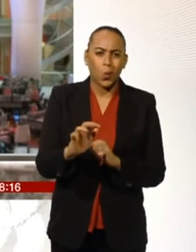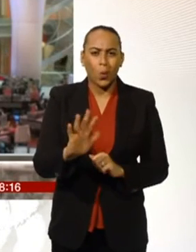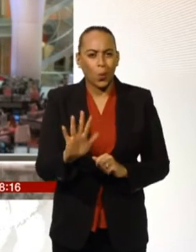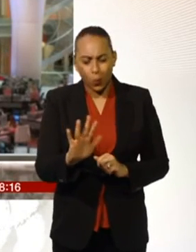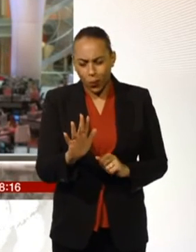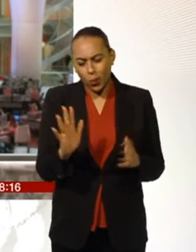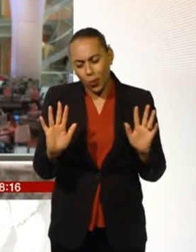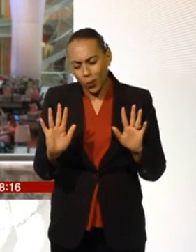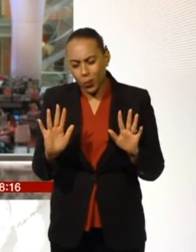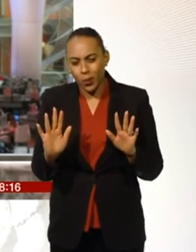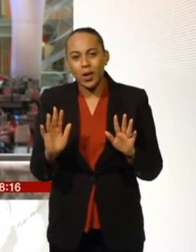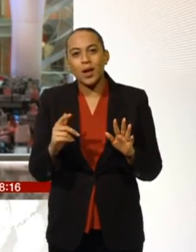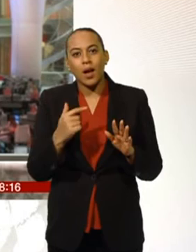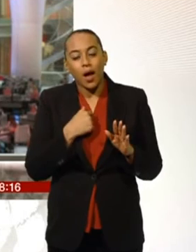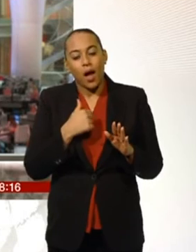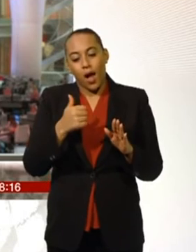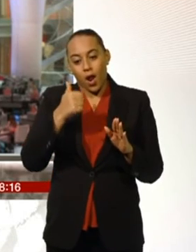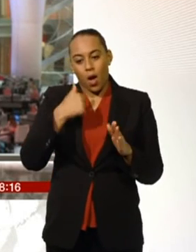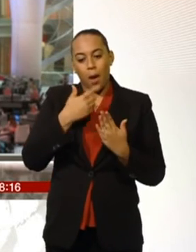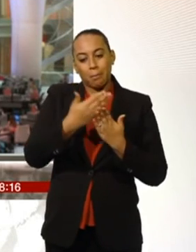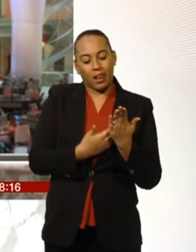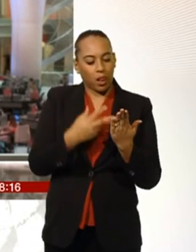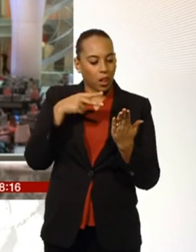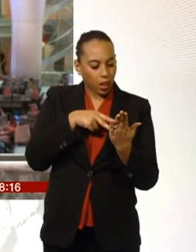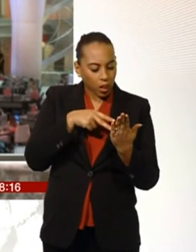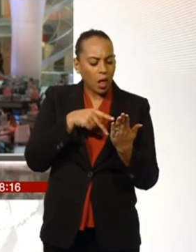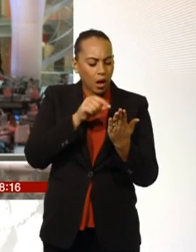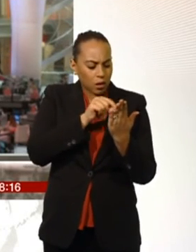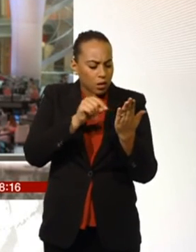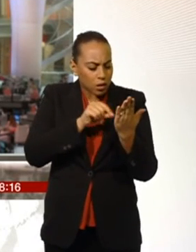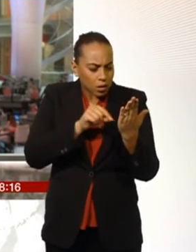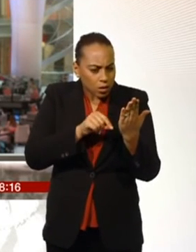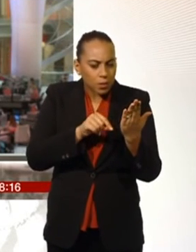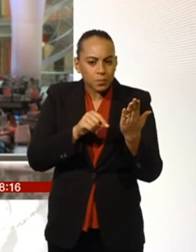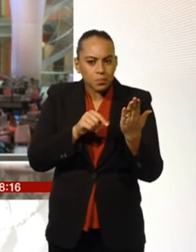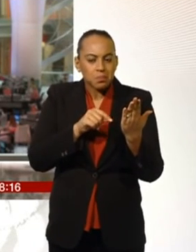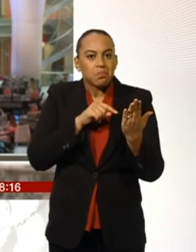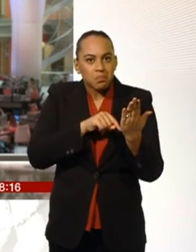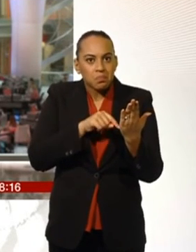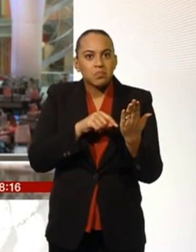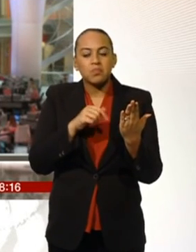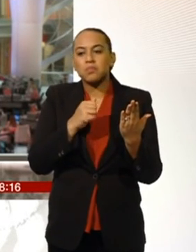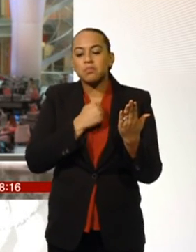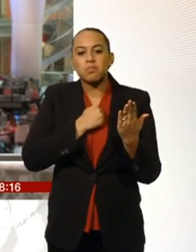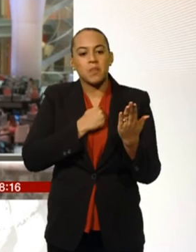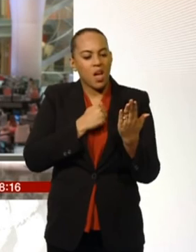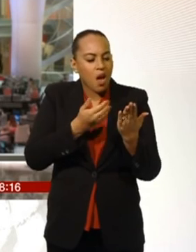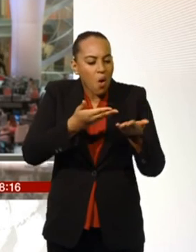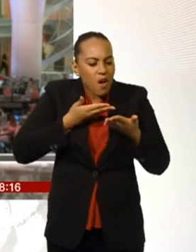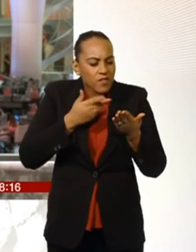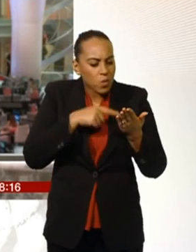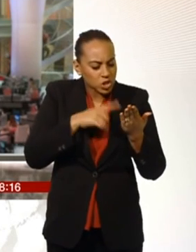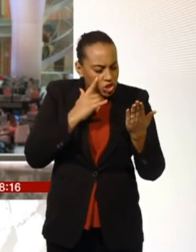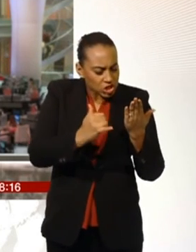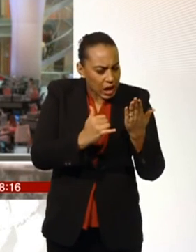is you know I get it when I get my electricity bill every month there's details on there around other tariffs that are available from my supplier I check